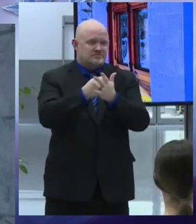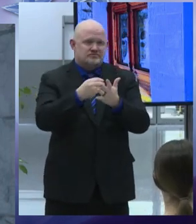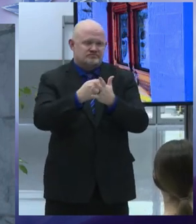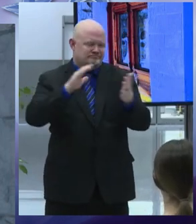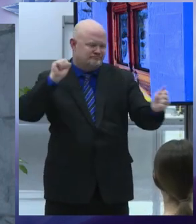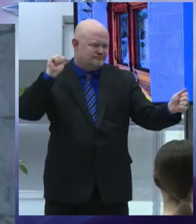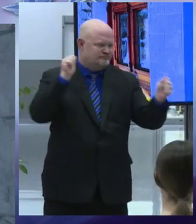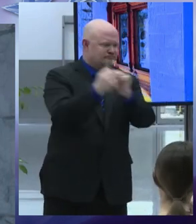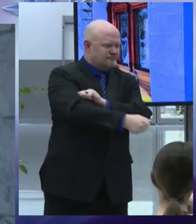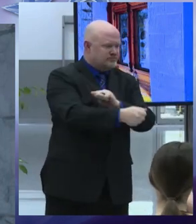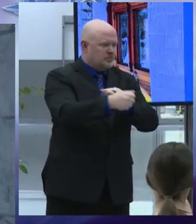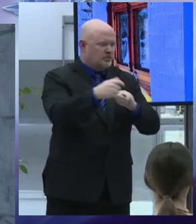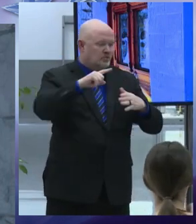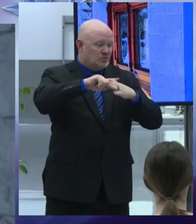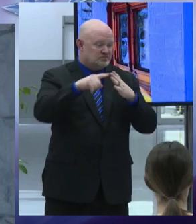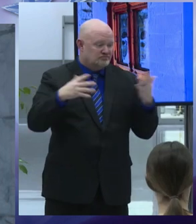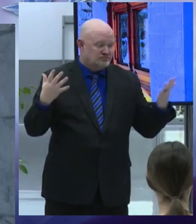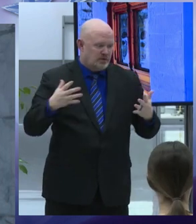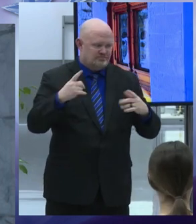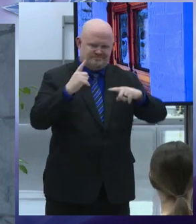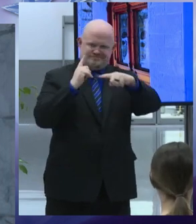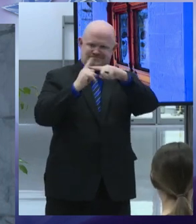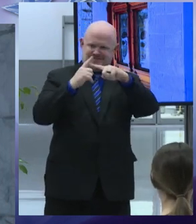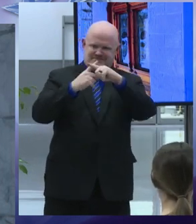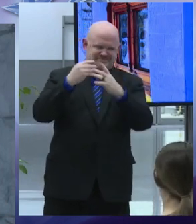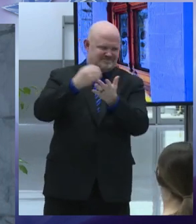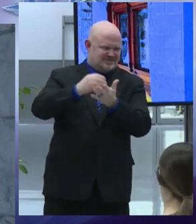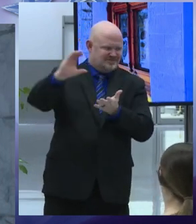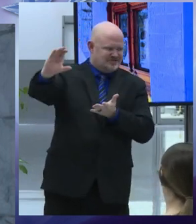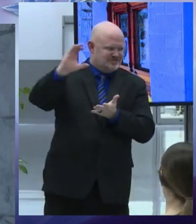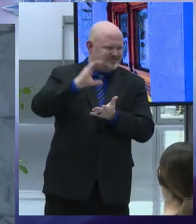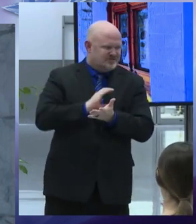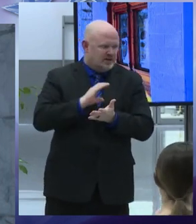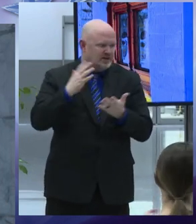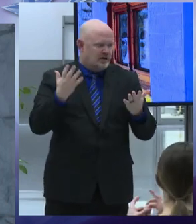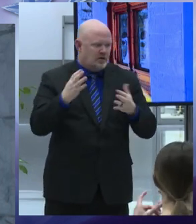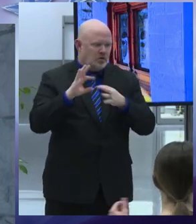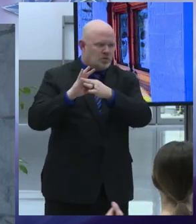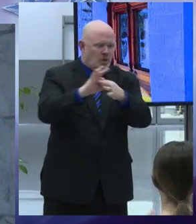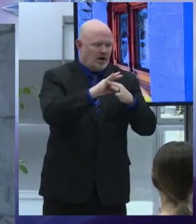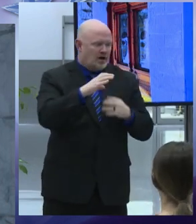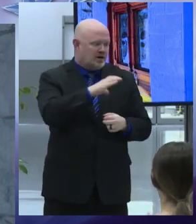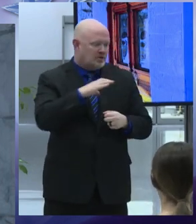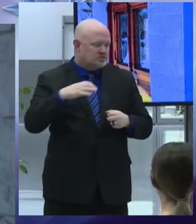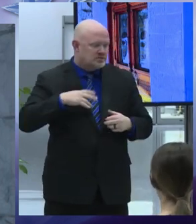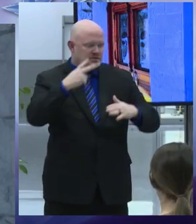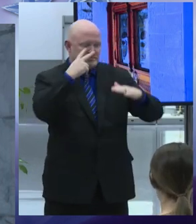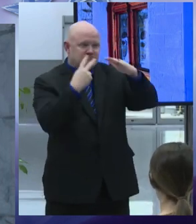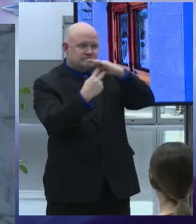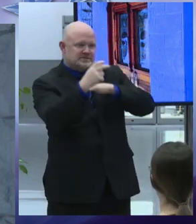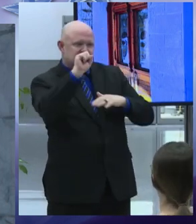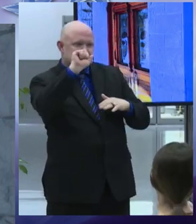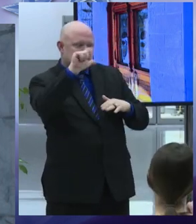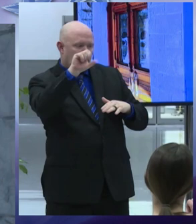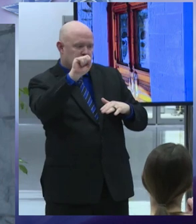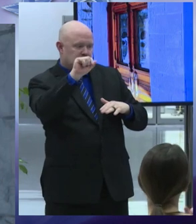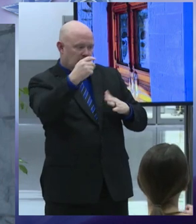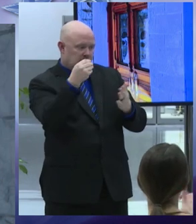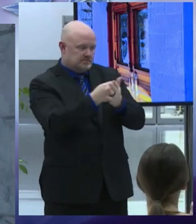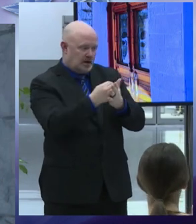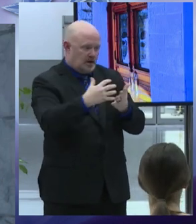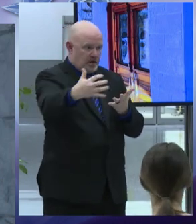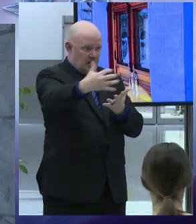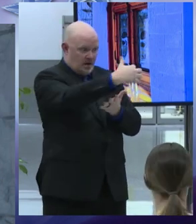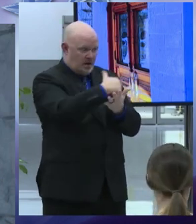proactive fiscal management enacted in coordination with the council an unanticipated increase in sales tax revenue to the city despite the pandemic